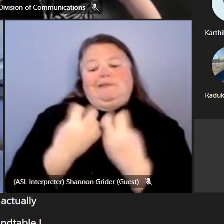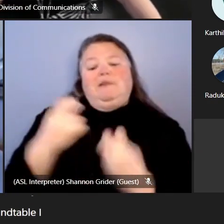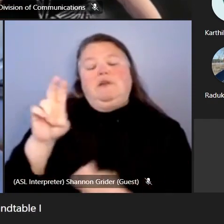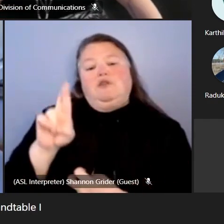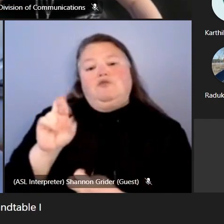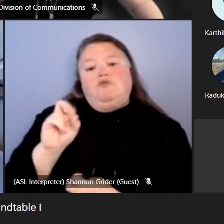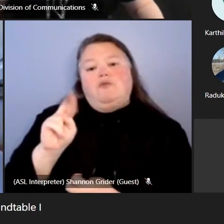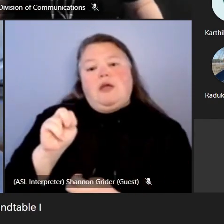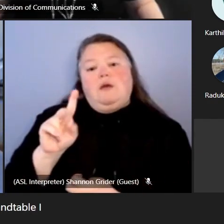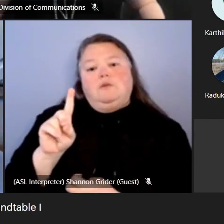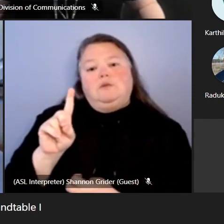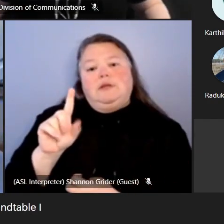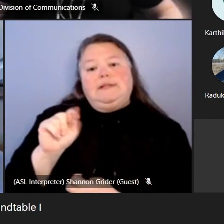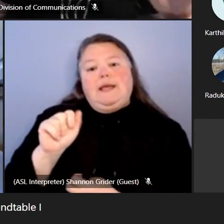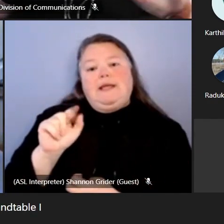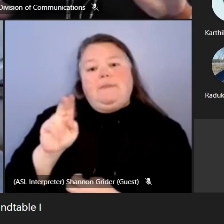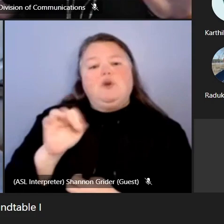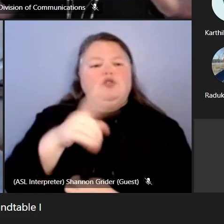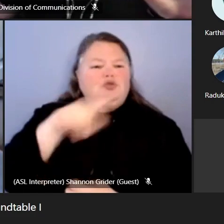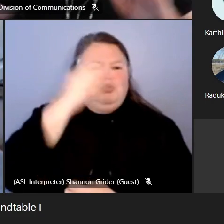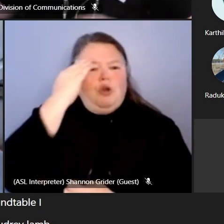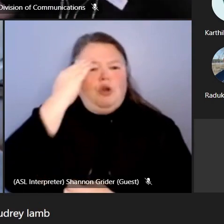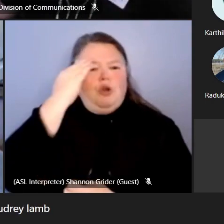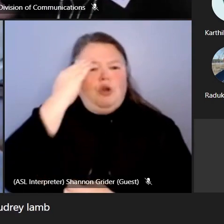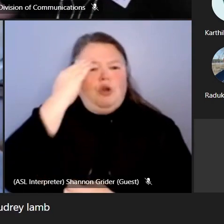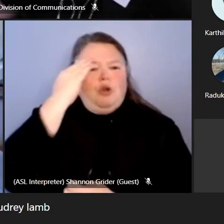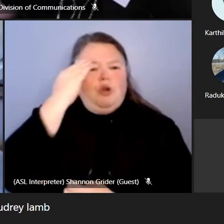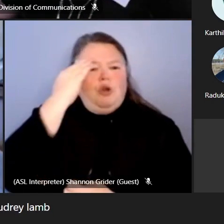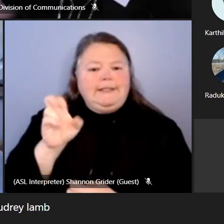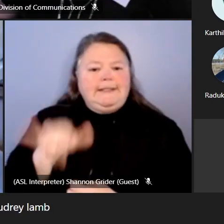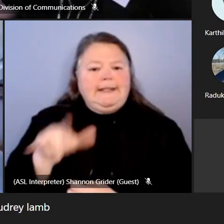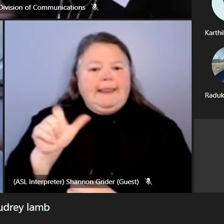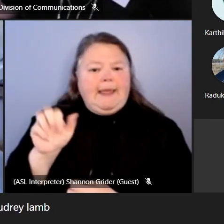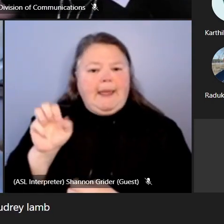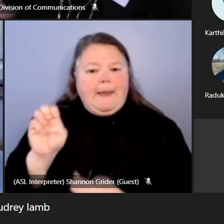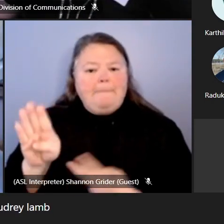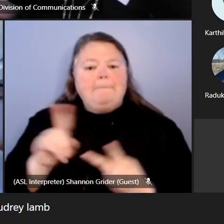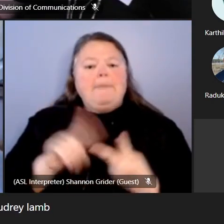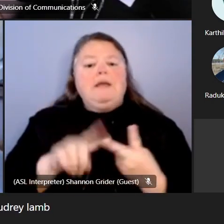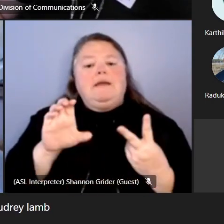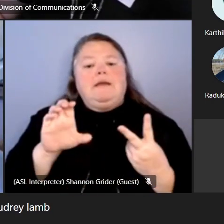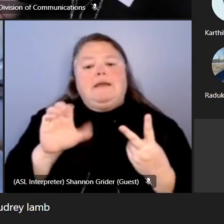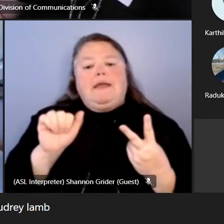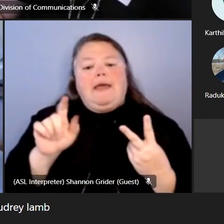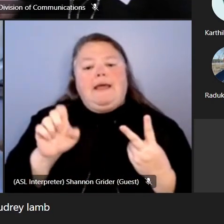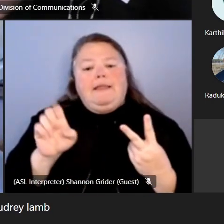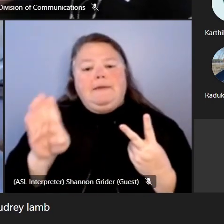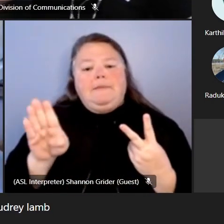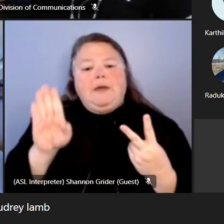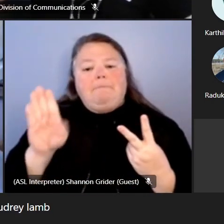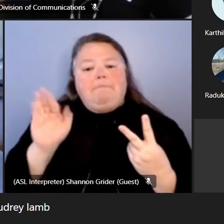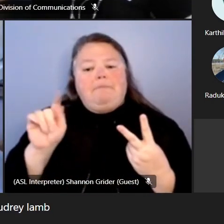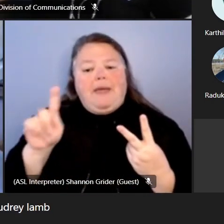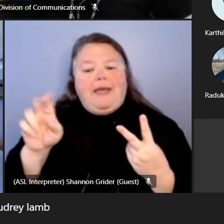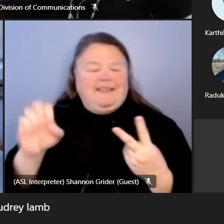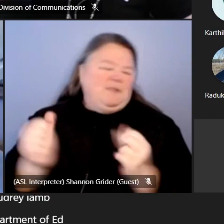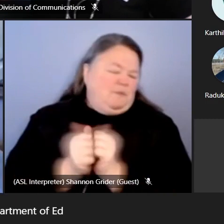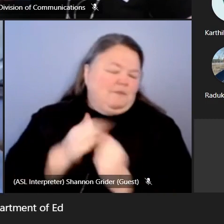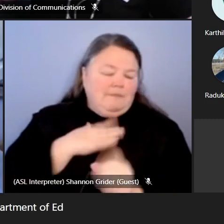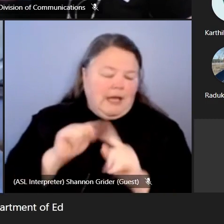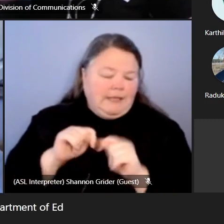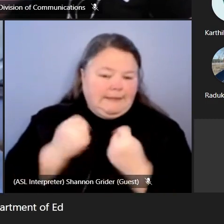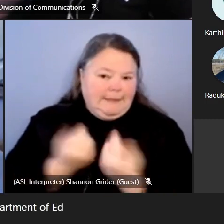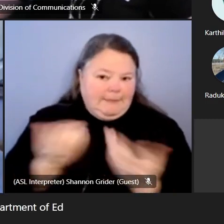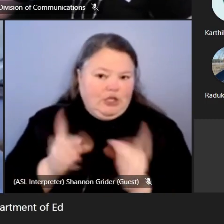many of you all know Audrey Lamb and Caleb Bates with my team here at the Department of Ed. and they are going